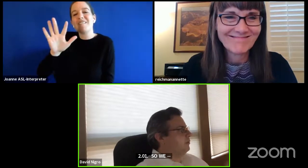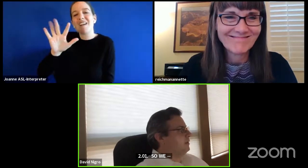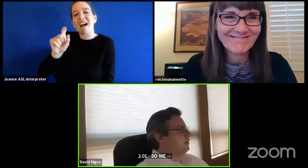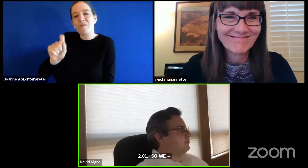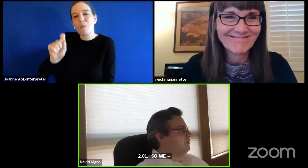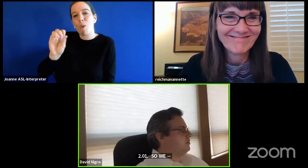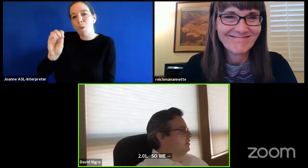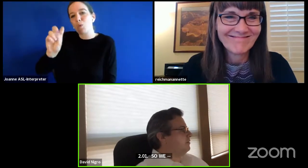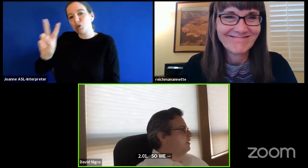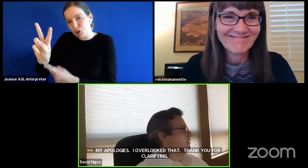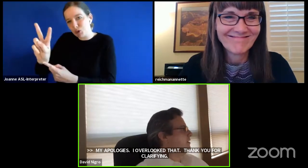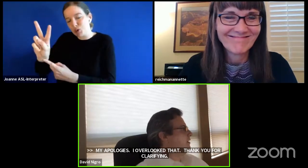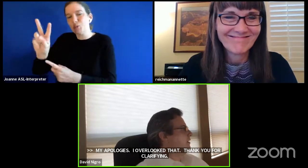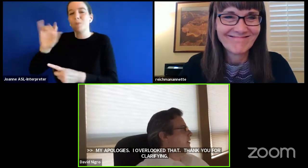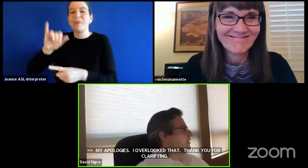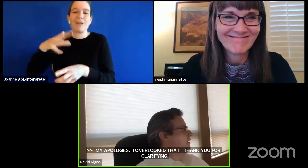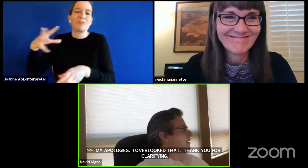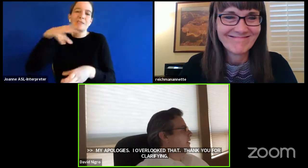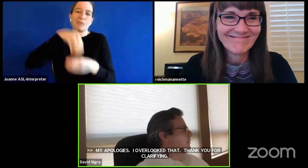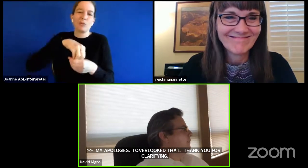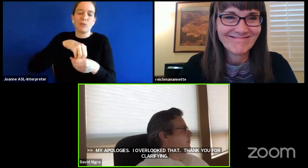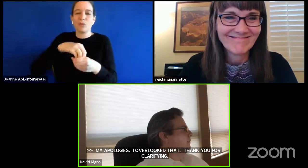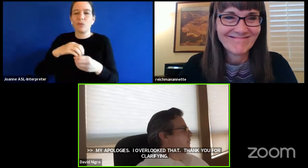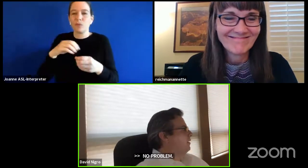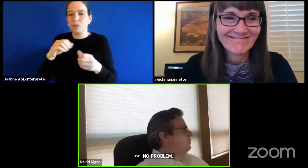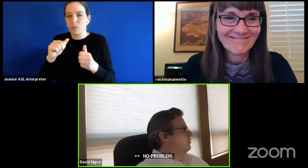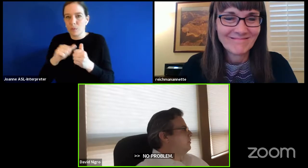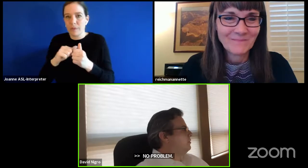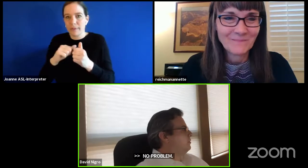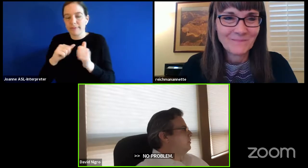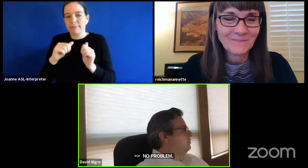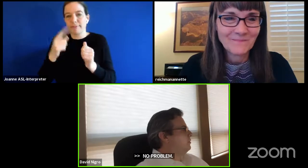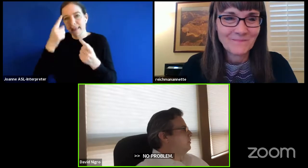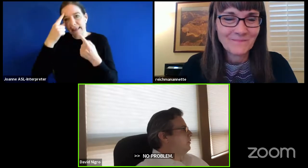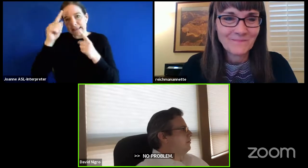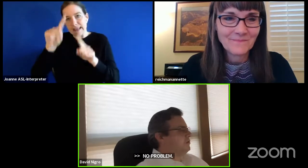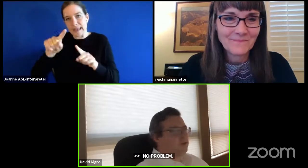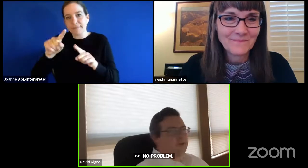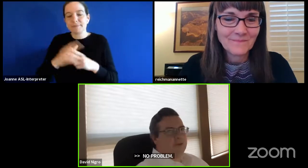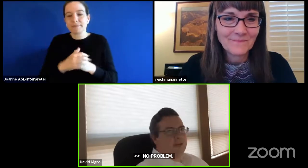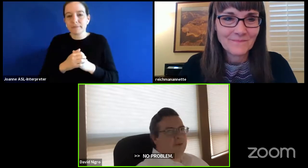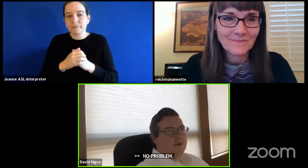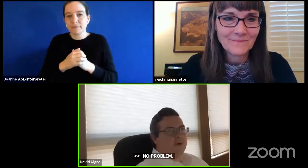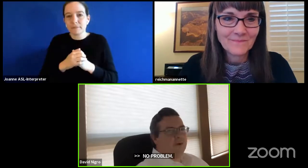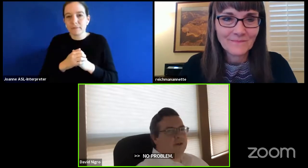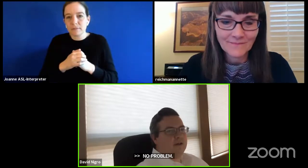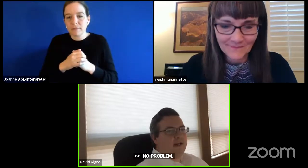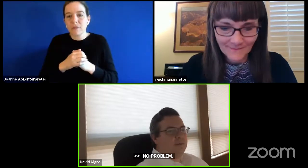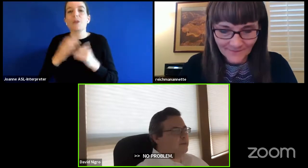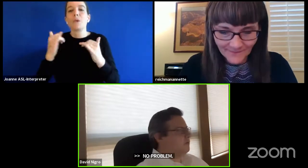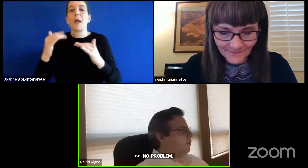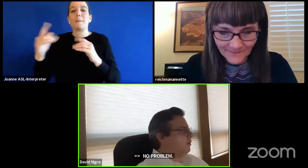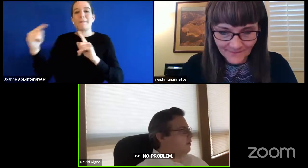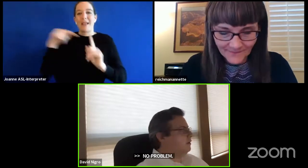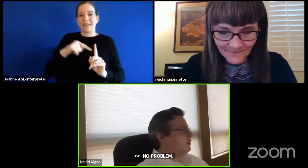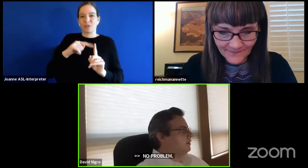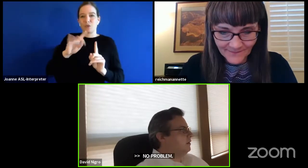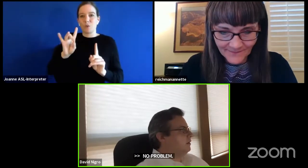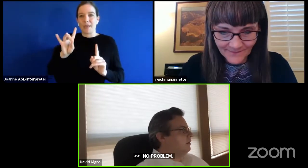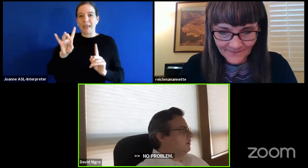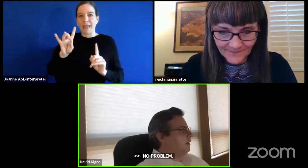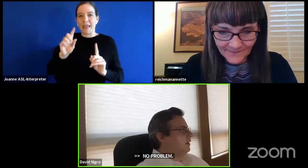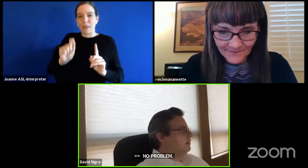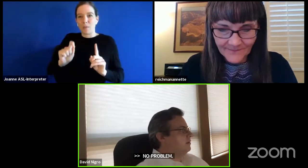5.01 were the other future contracts um so we can return to 8.01 items for